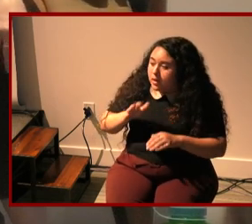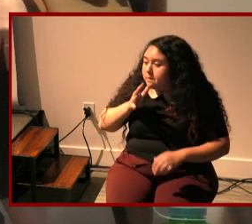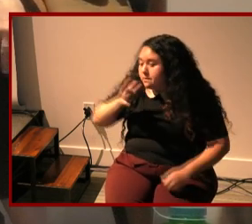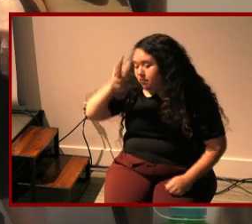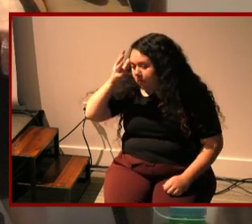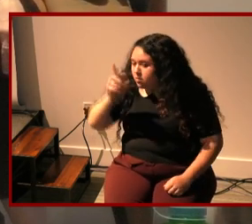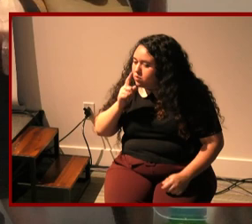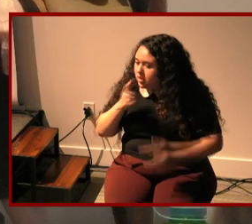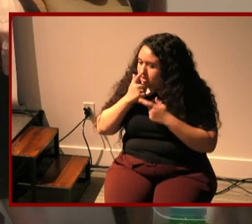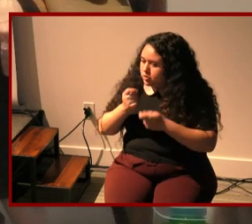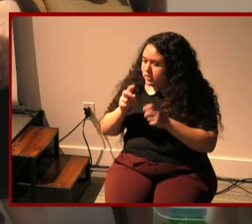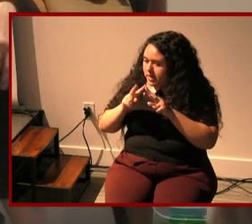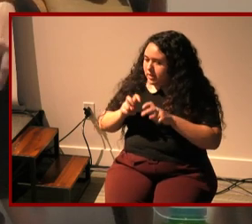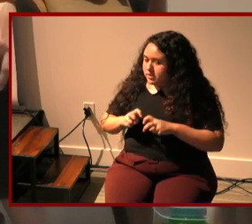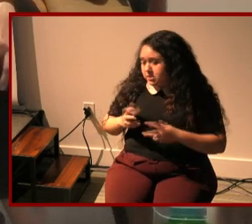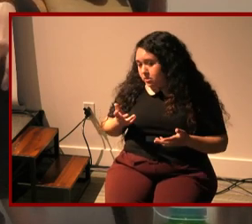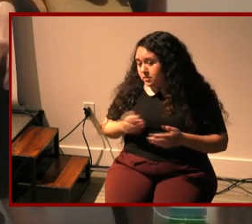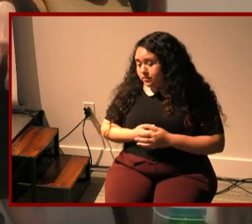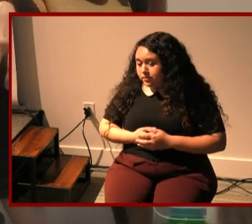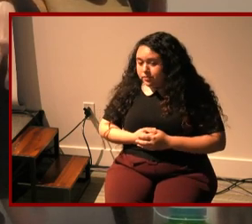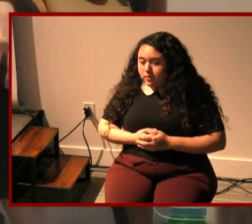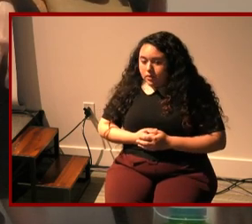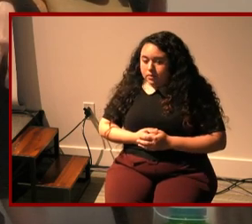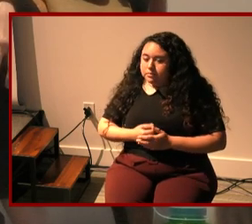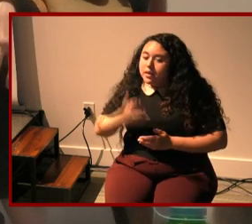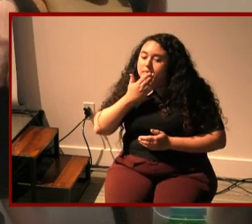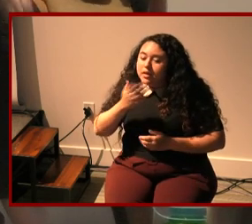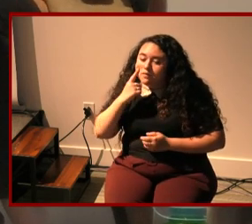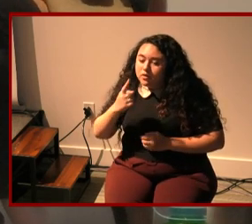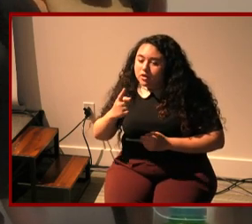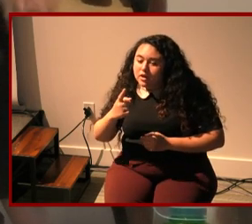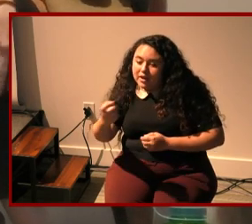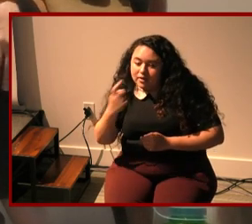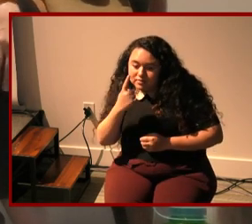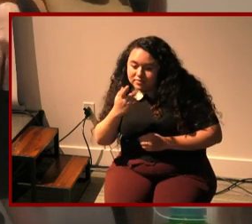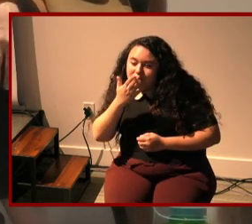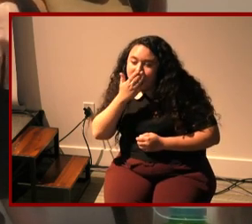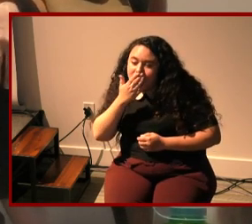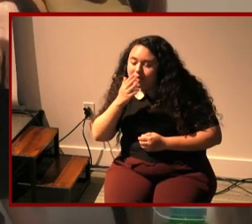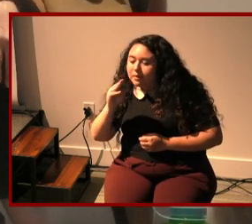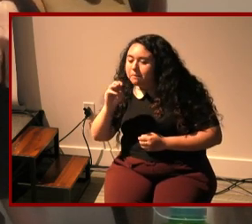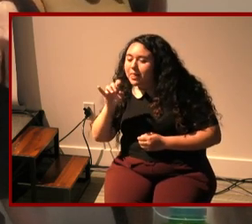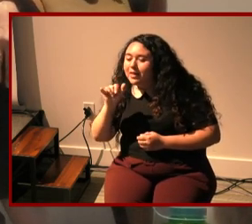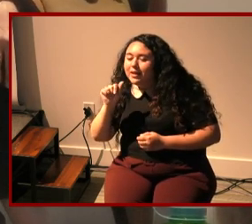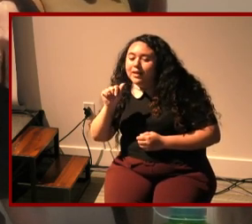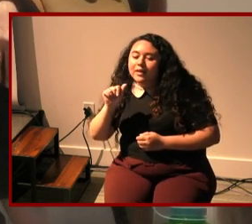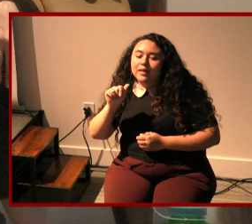really really interesting analysis but thank you for that and thank you helen for helping me